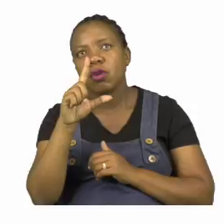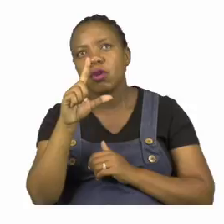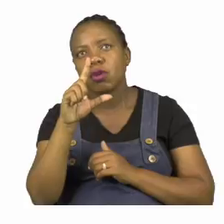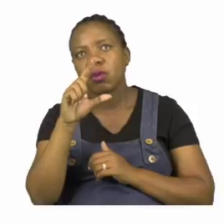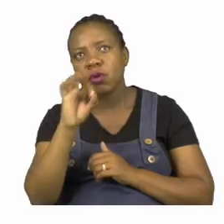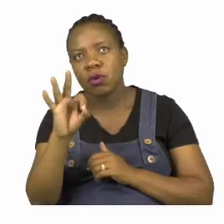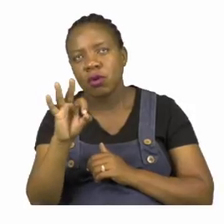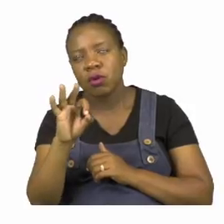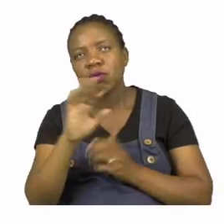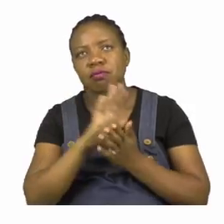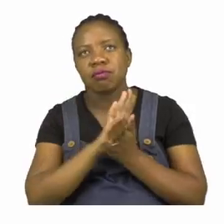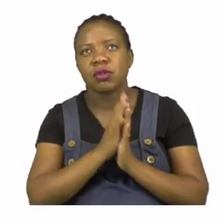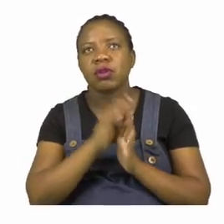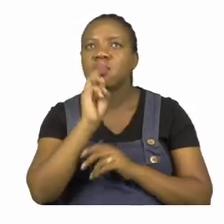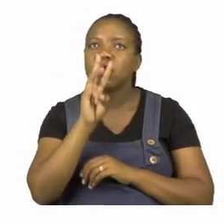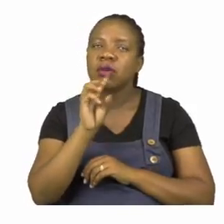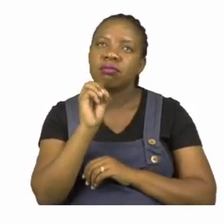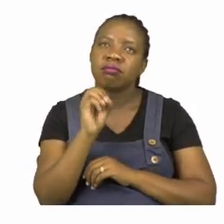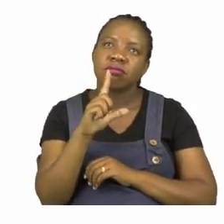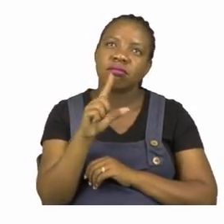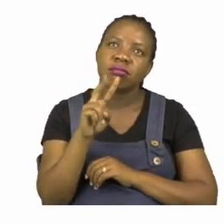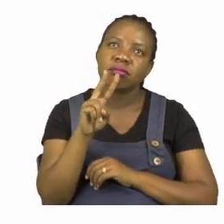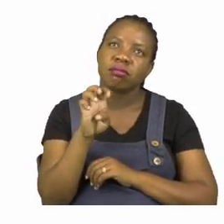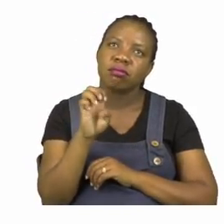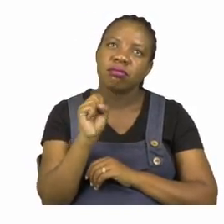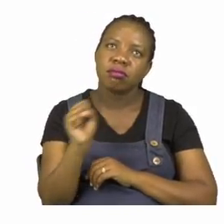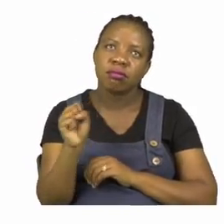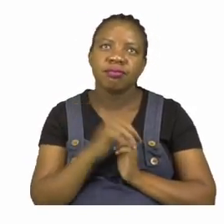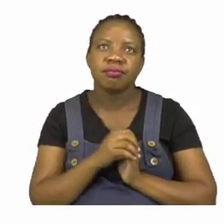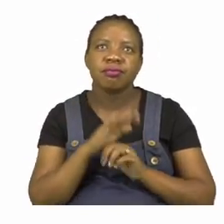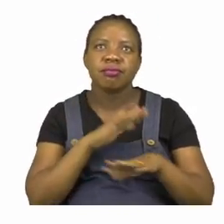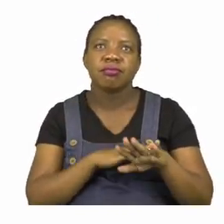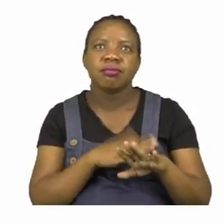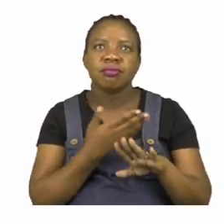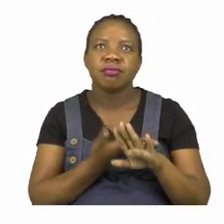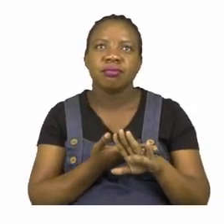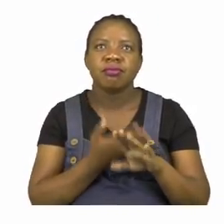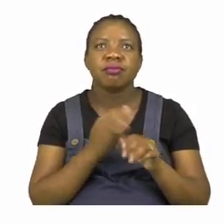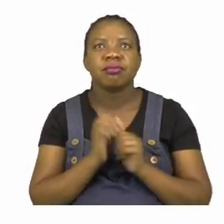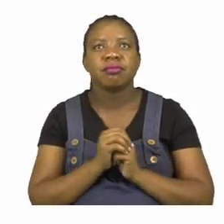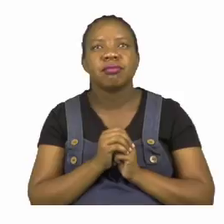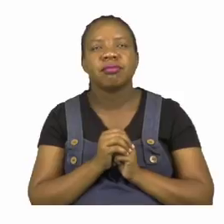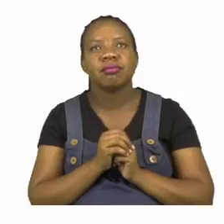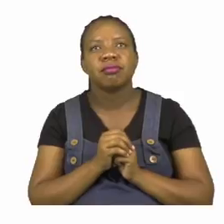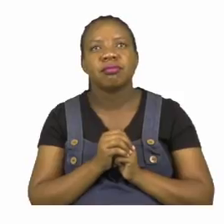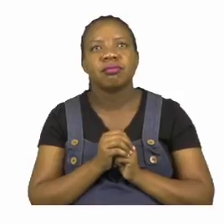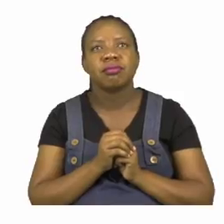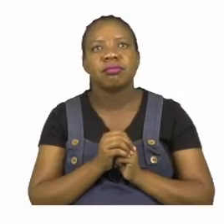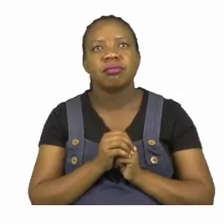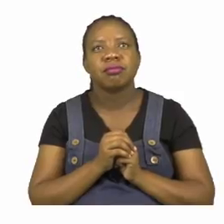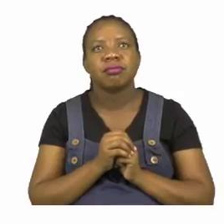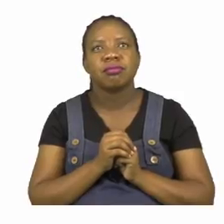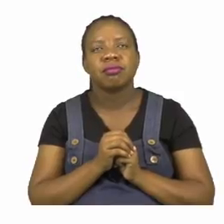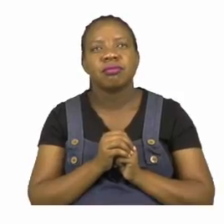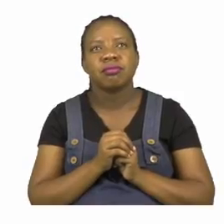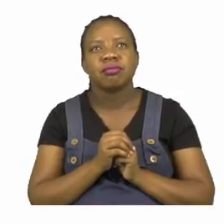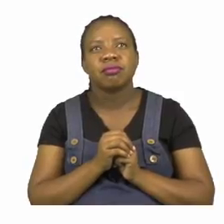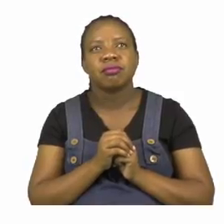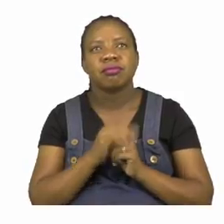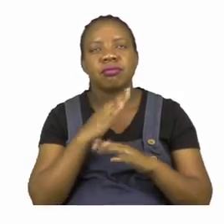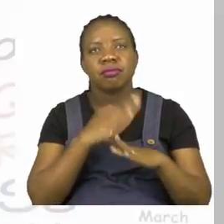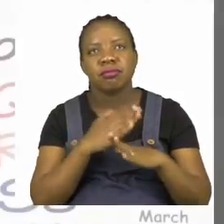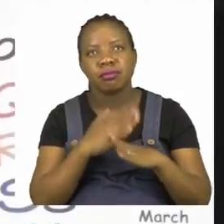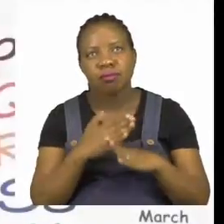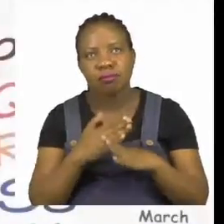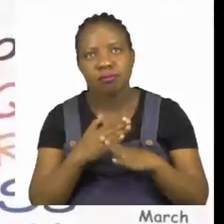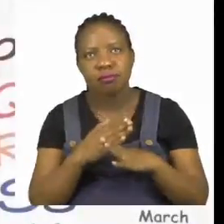we need to now find the plural. Remember singular means one, plural means many. Let's take a look